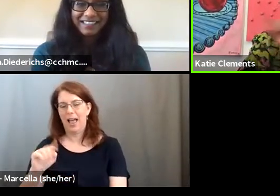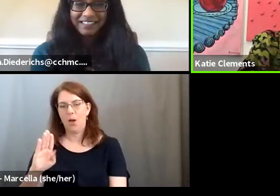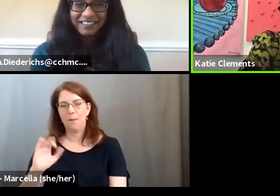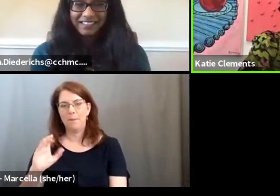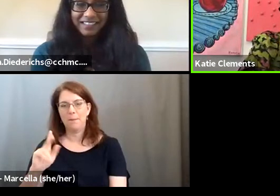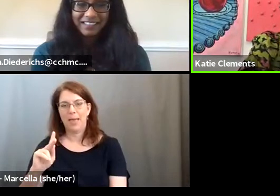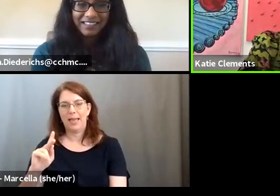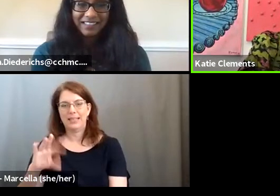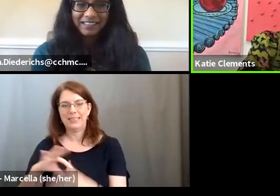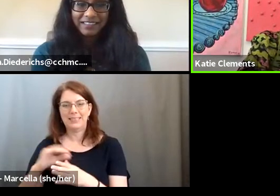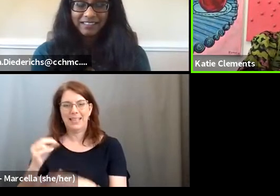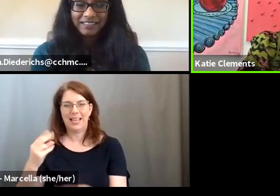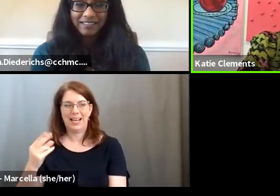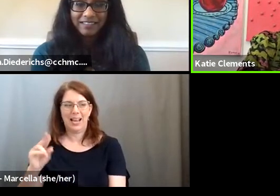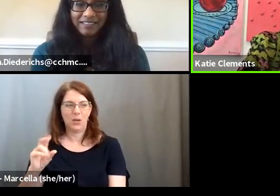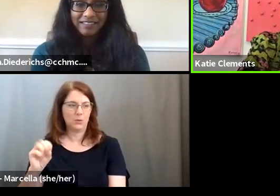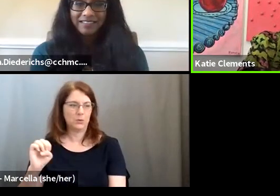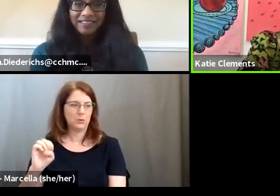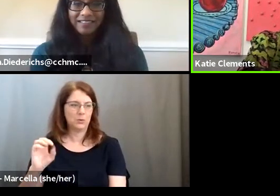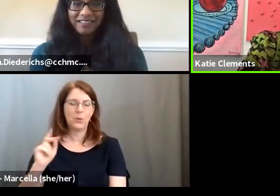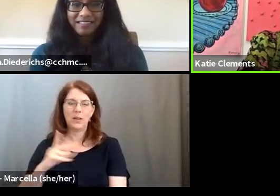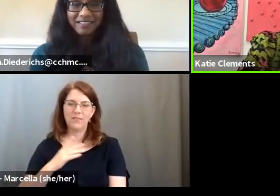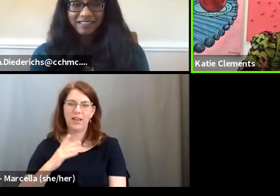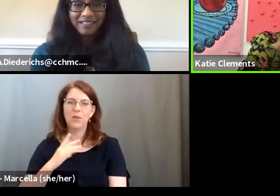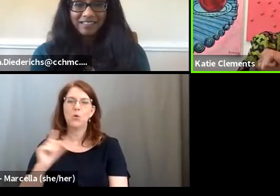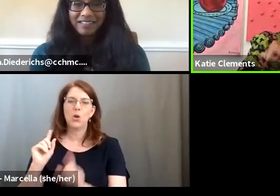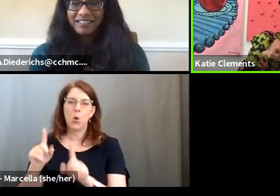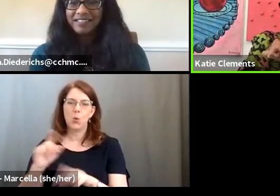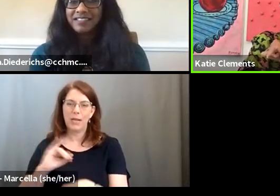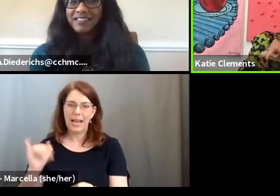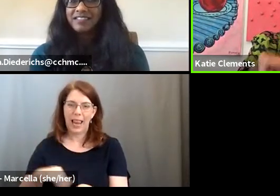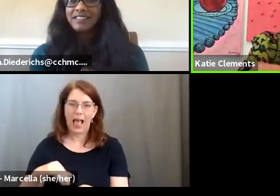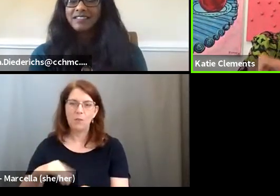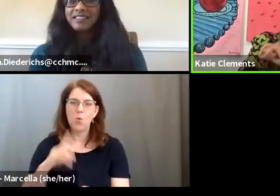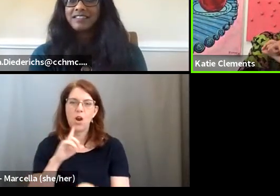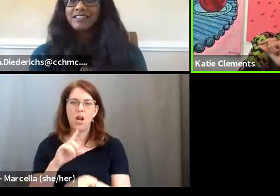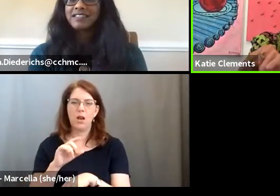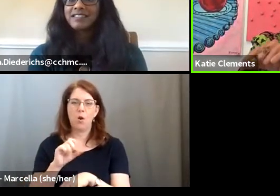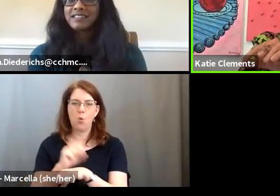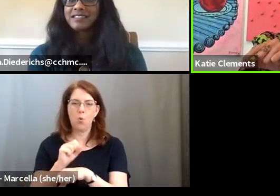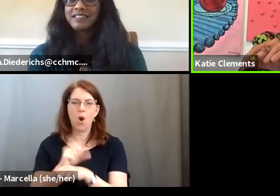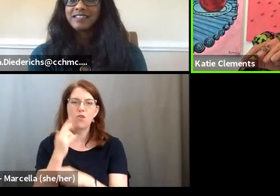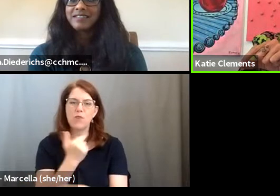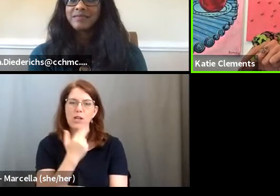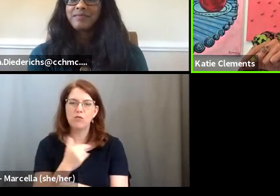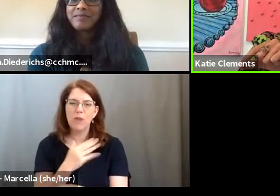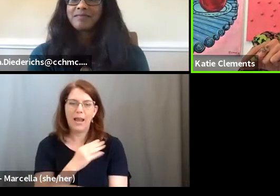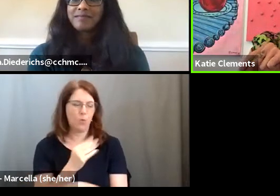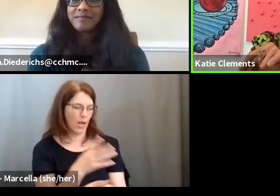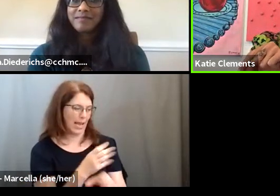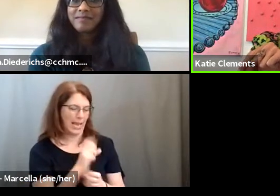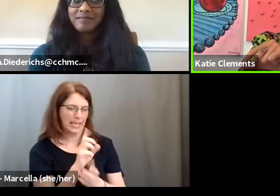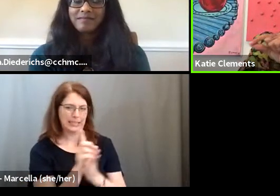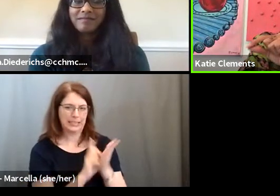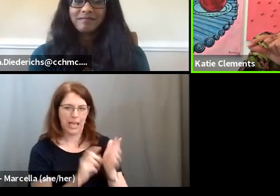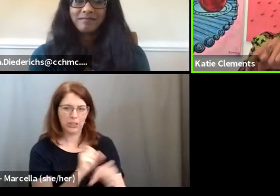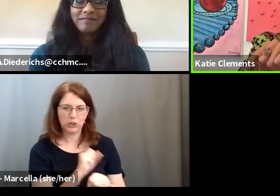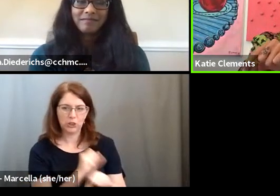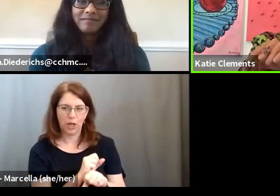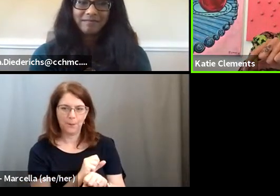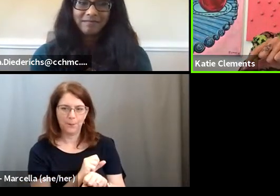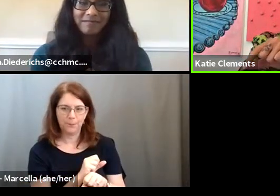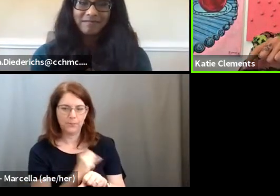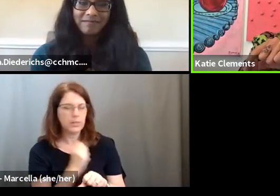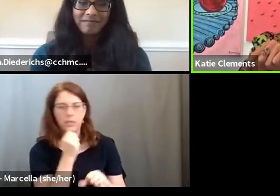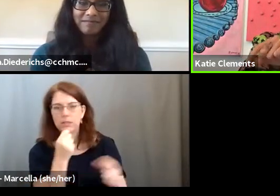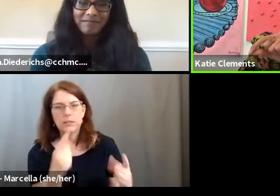we decided, OK, we're going to go to Indianapolis. We're going to be servers and we're going to get design jobs. And that didn't